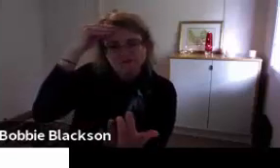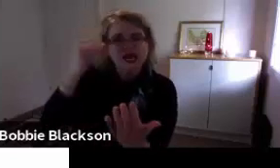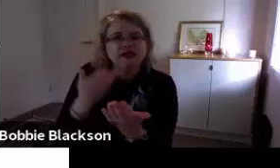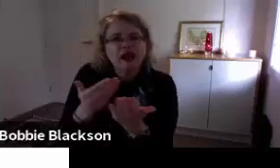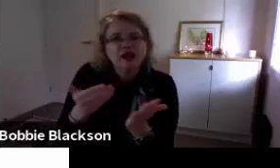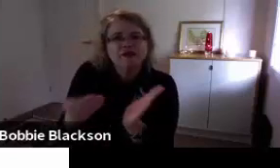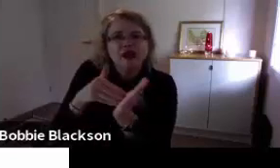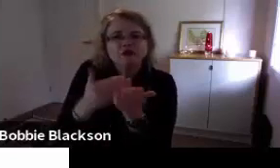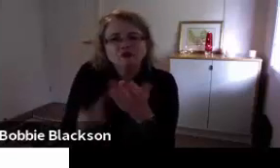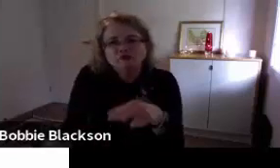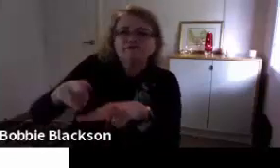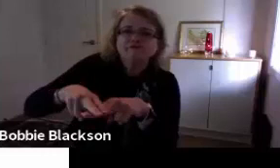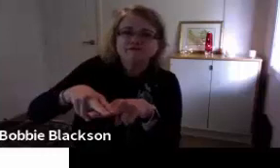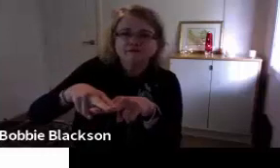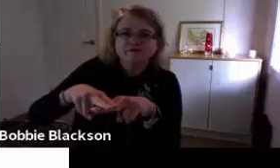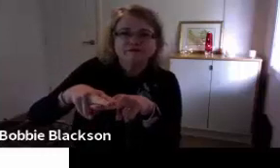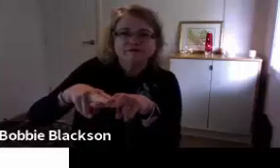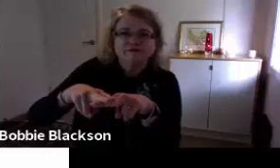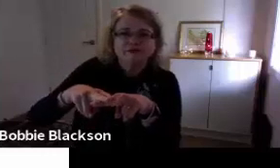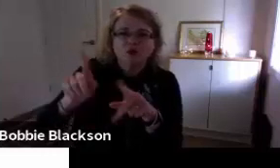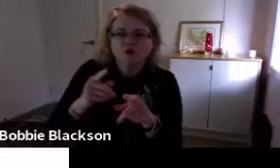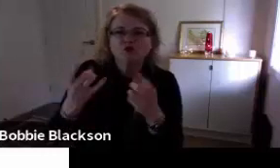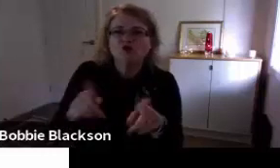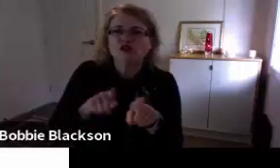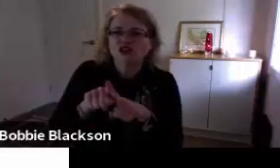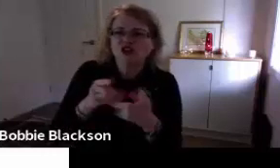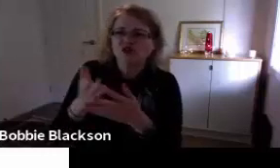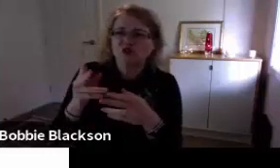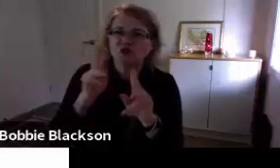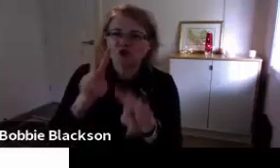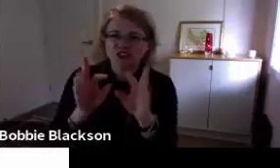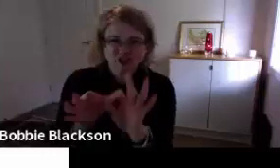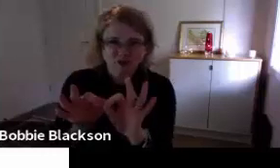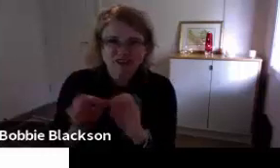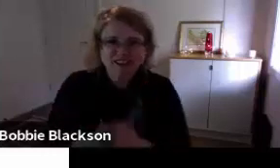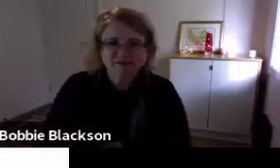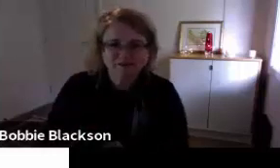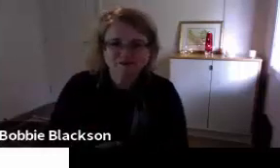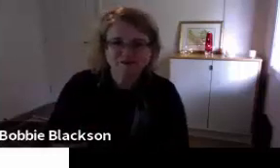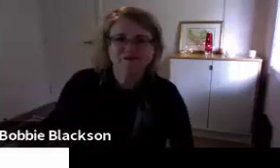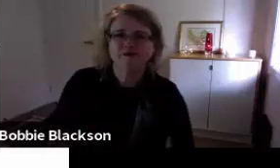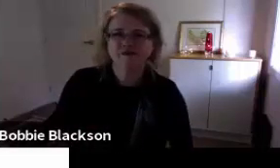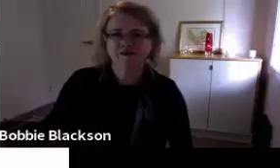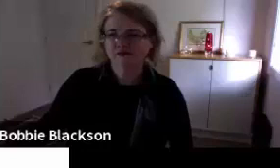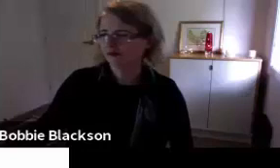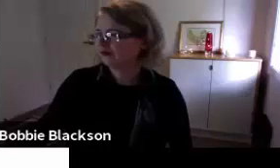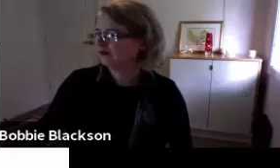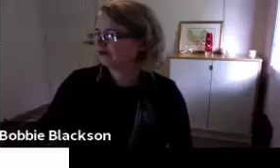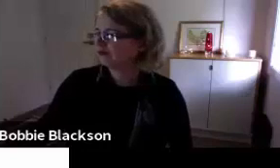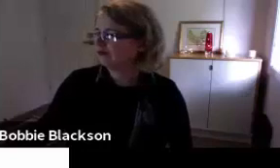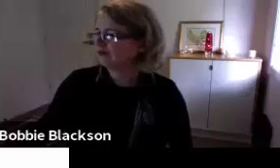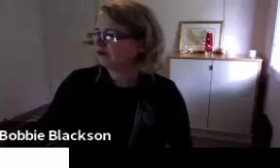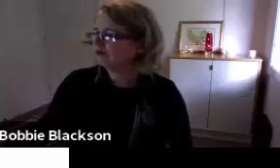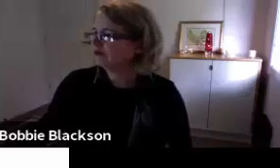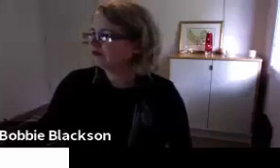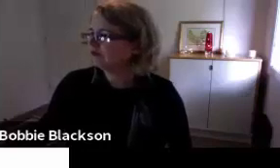information when they do actually, it is important